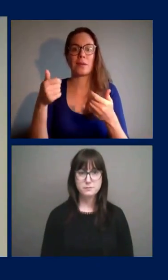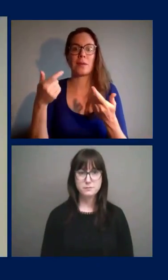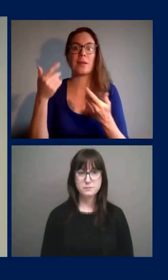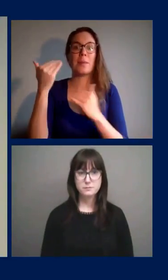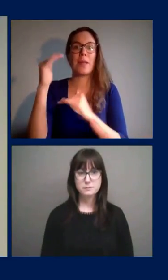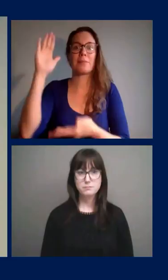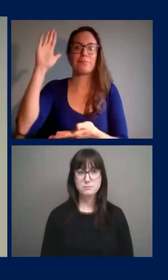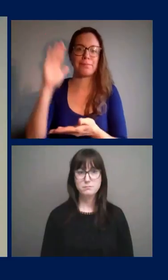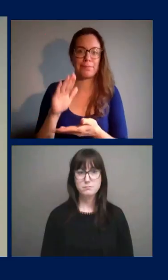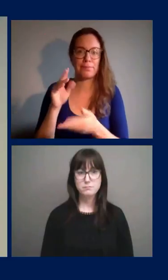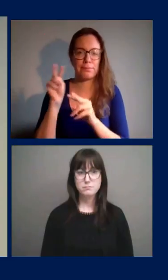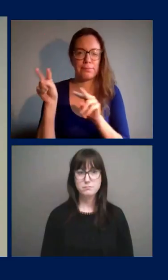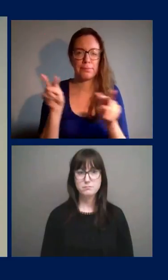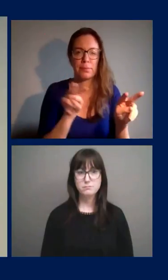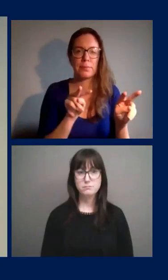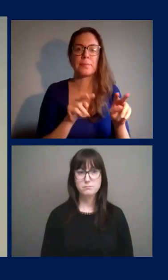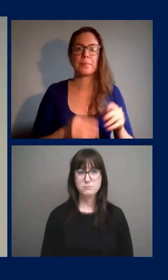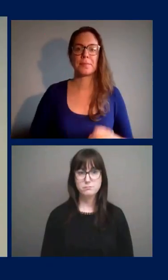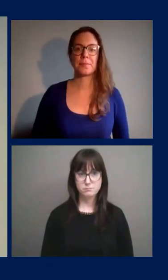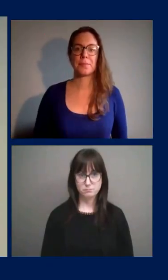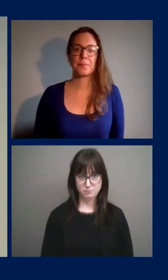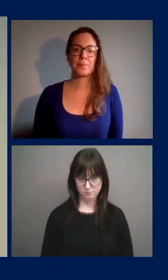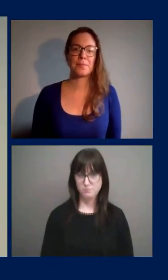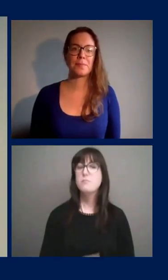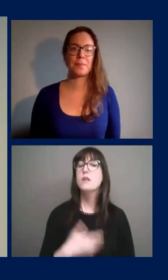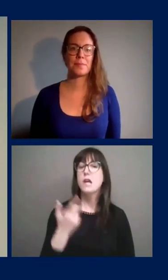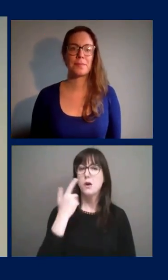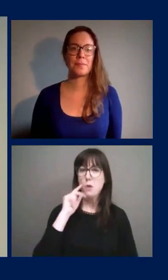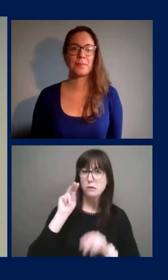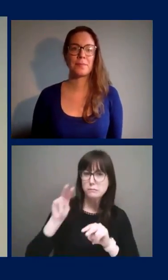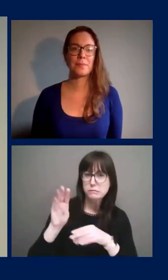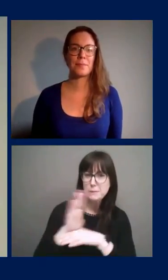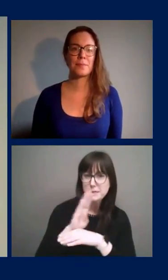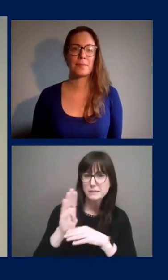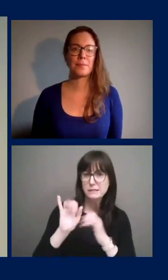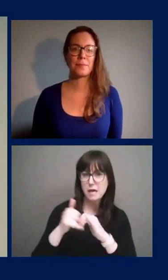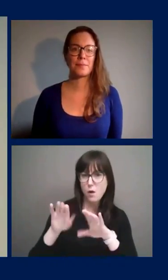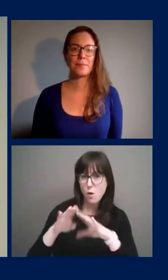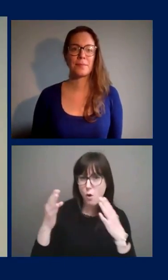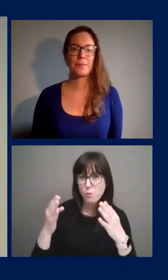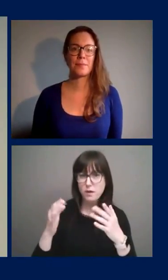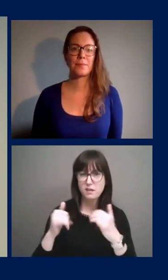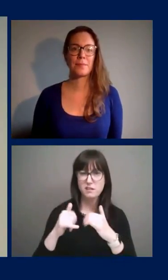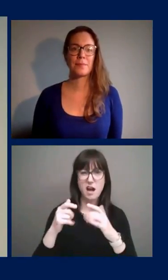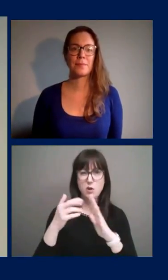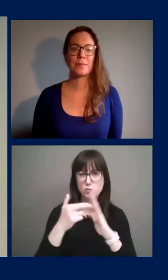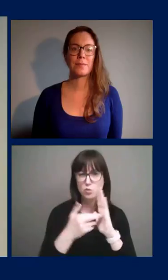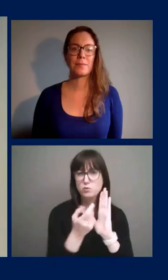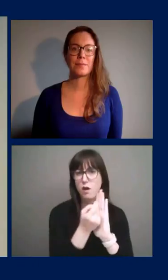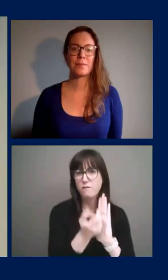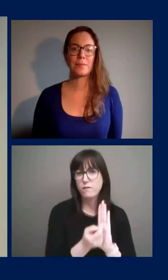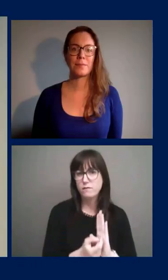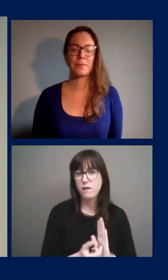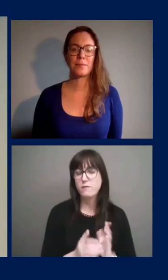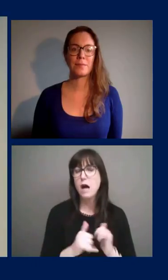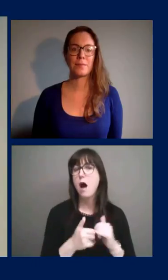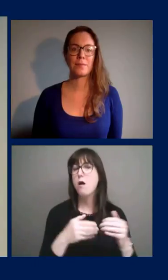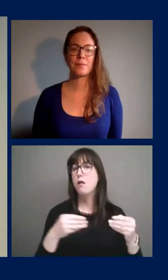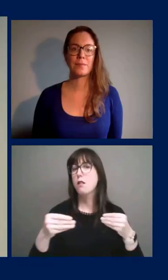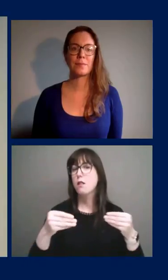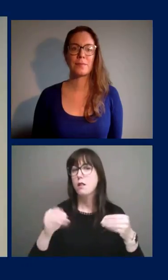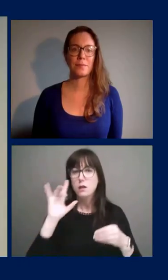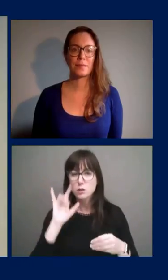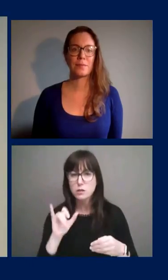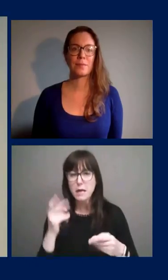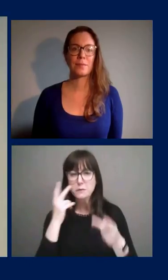We will be monitoring the impact of the reopening of businesses and other easing of COVID-19 restrictions. As these changes